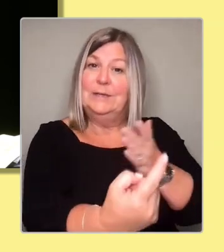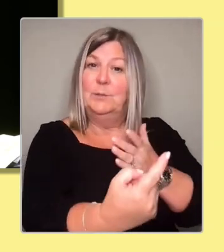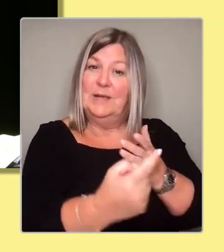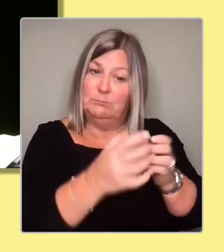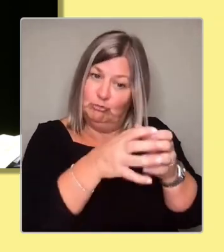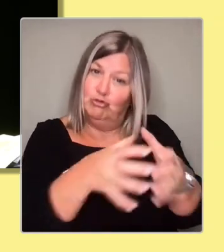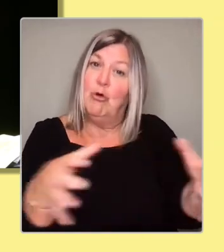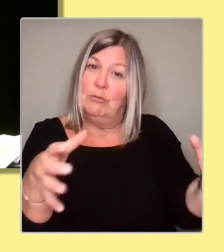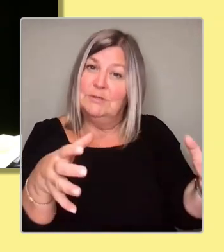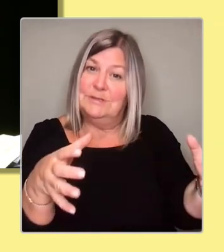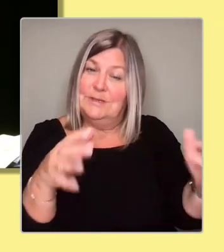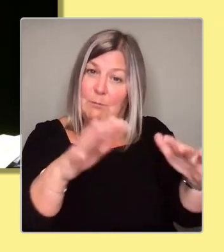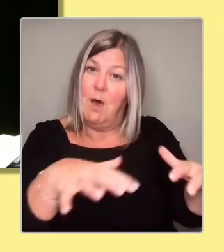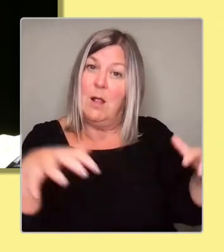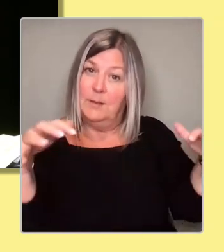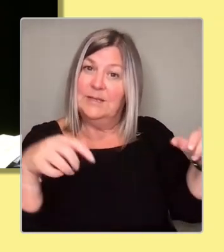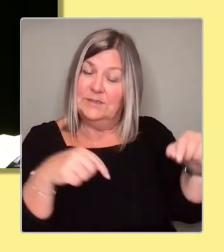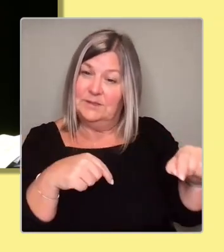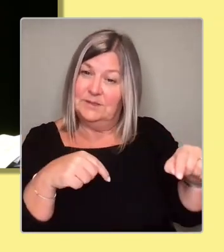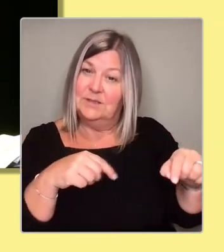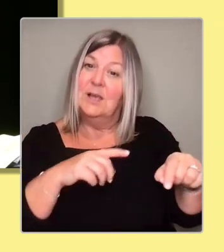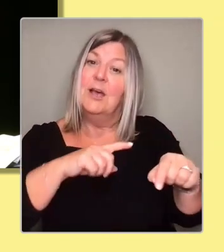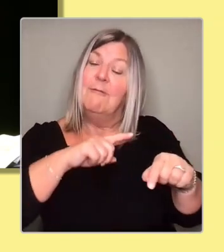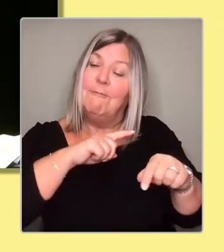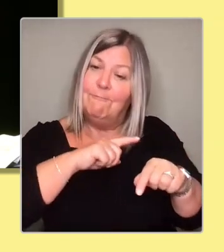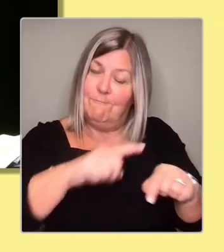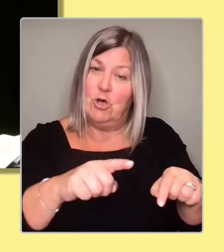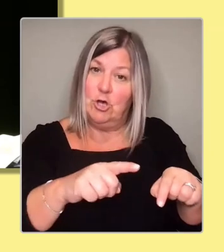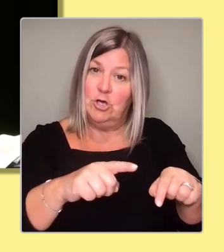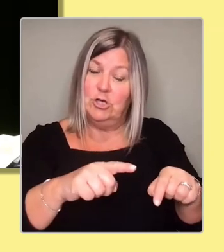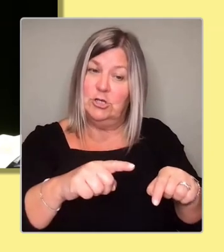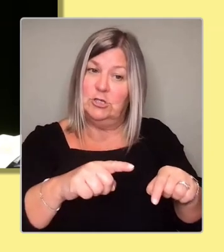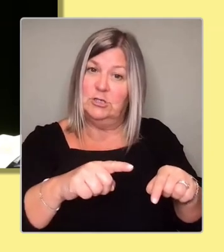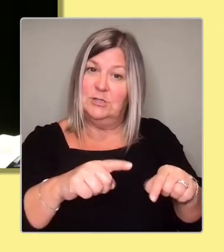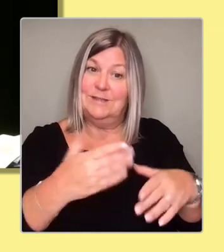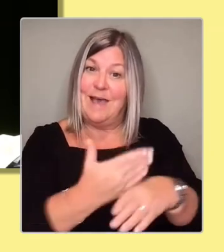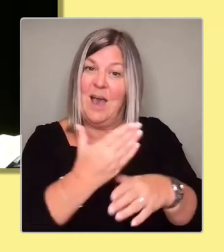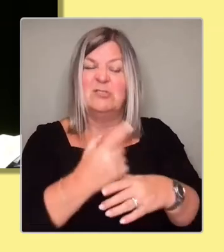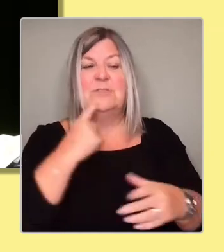act, is to rip that up, then we don't only become